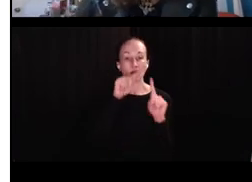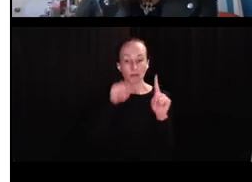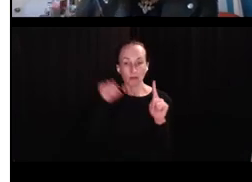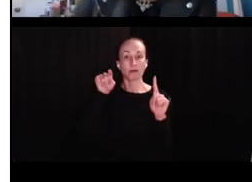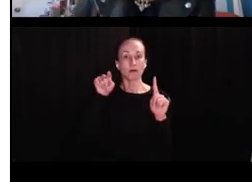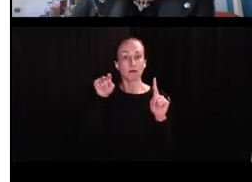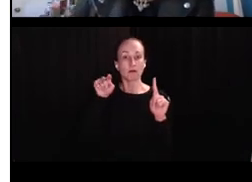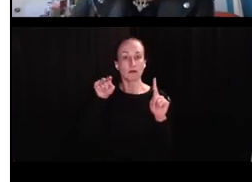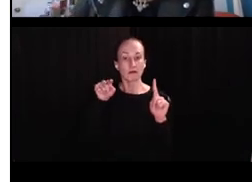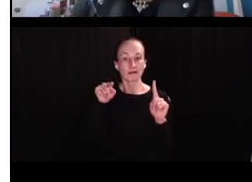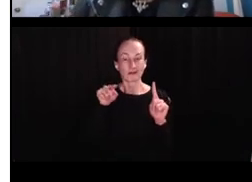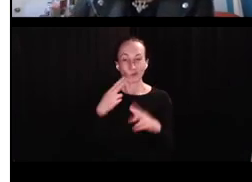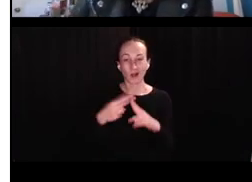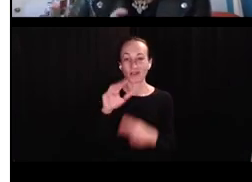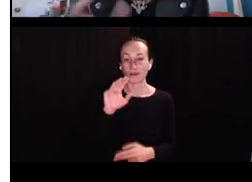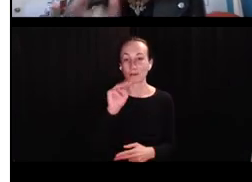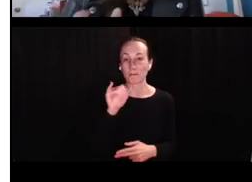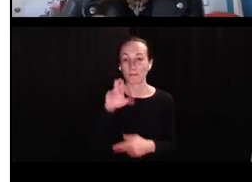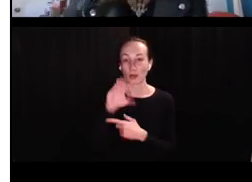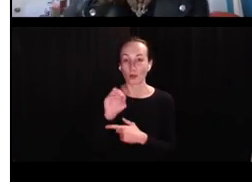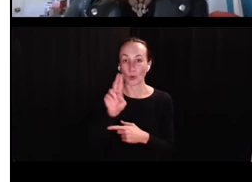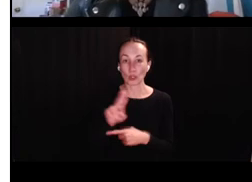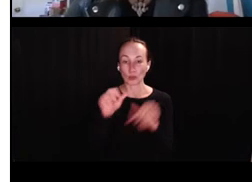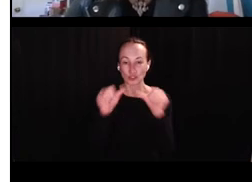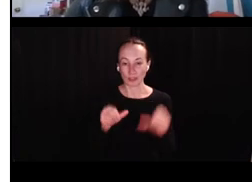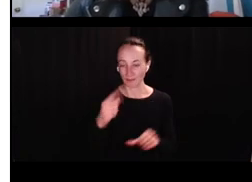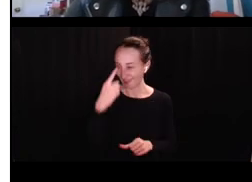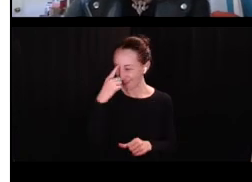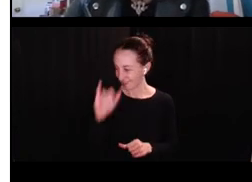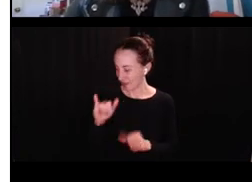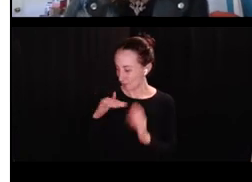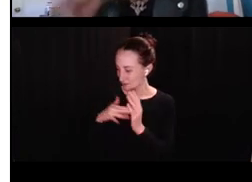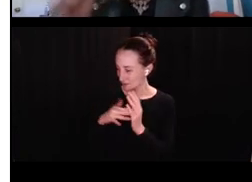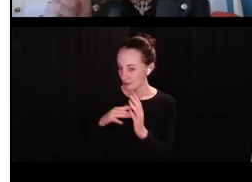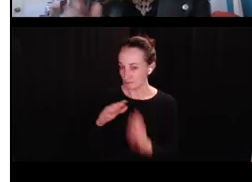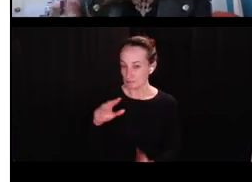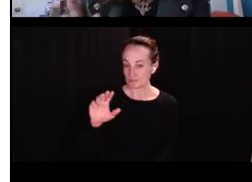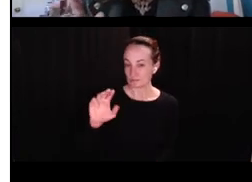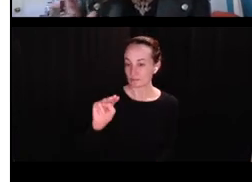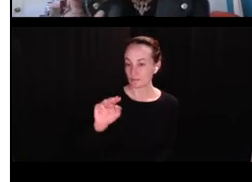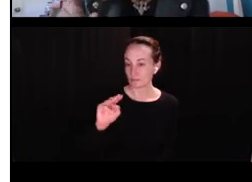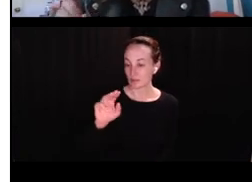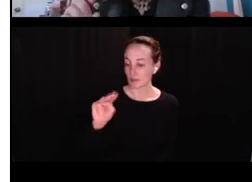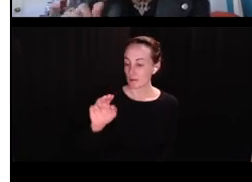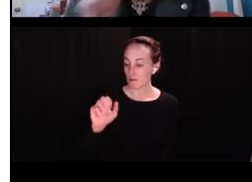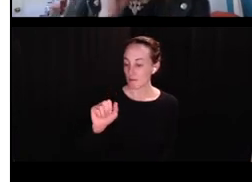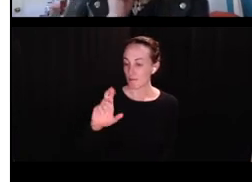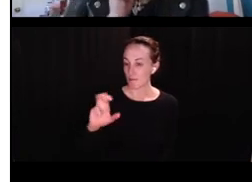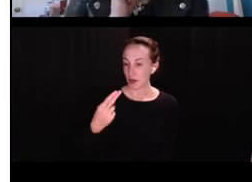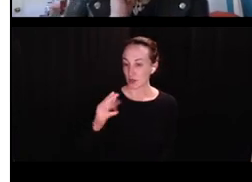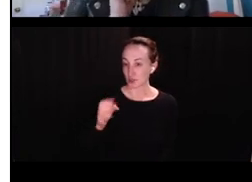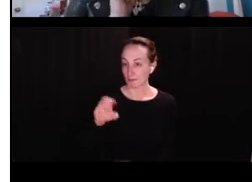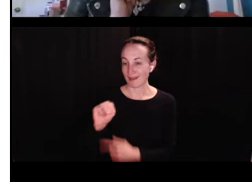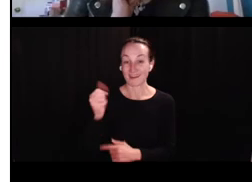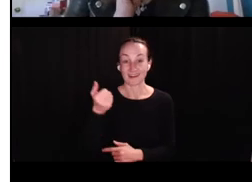small, um, small dips from ceiling performance. I mean, like micro U shapes. Um, I think that